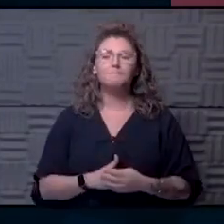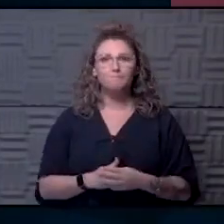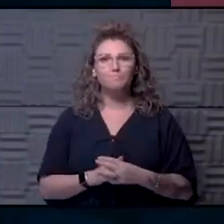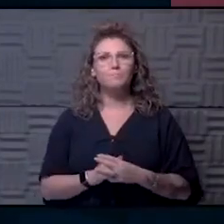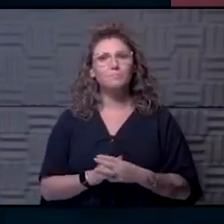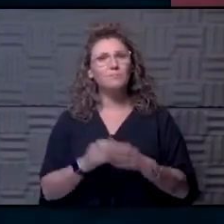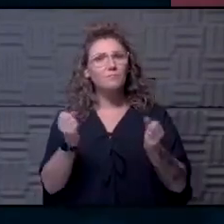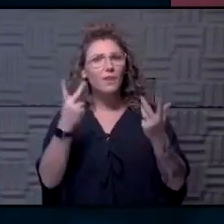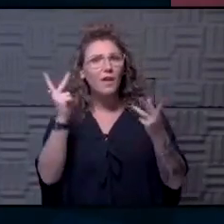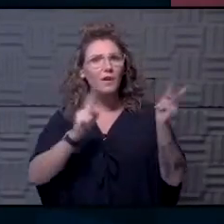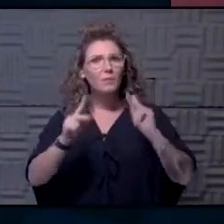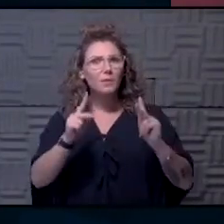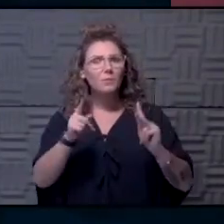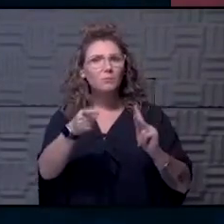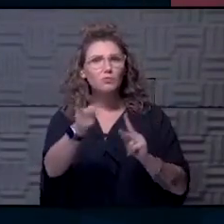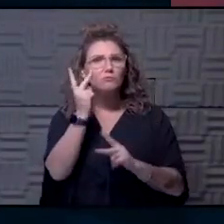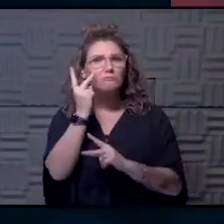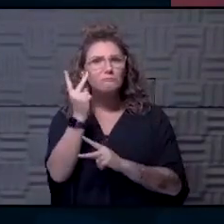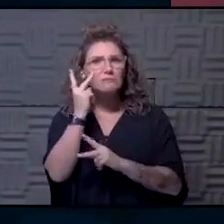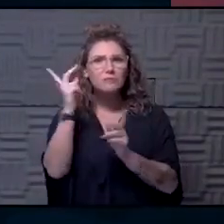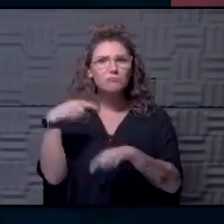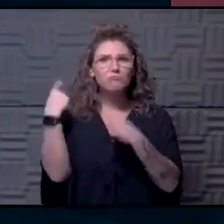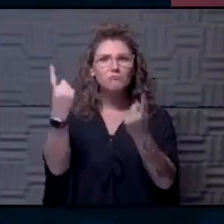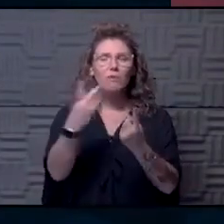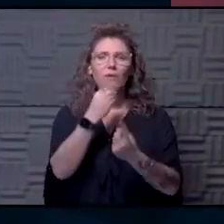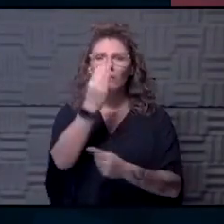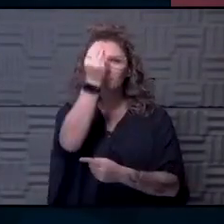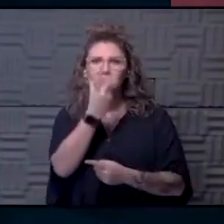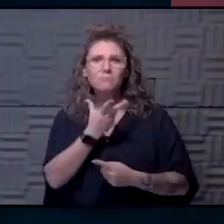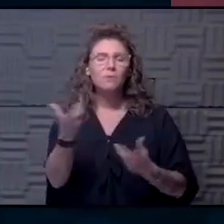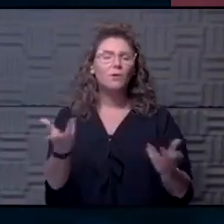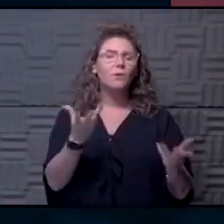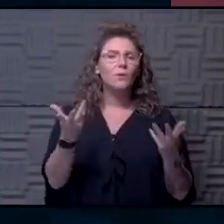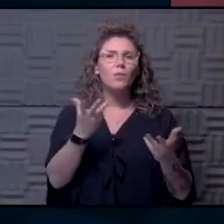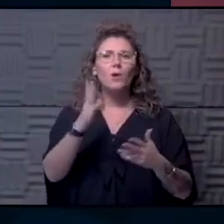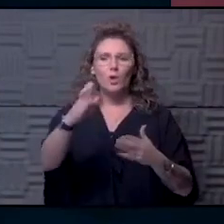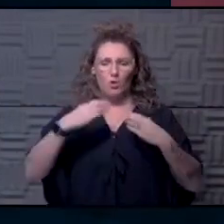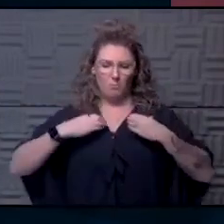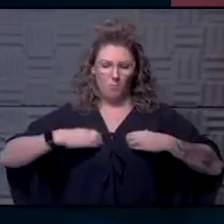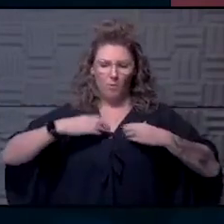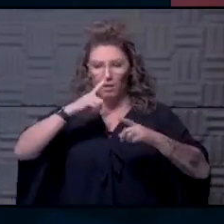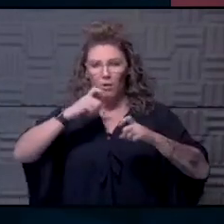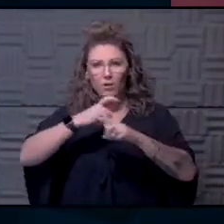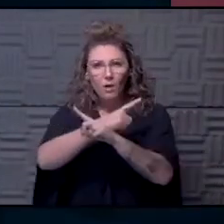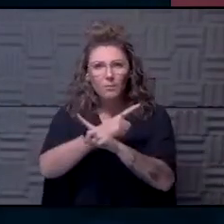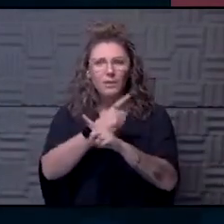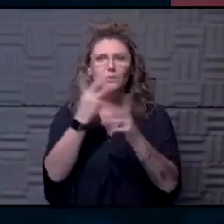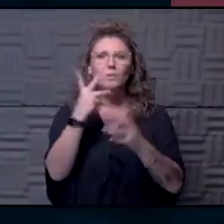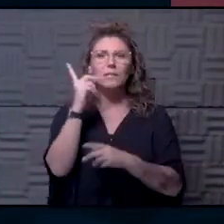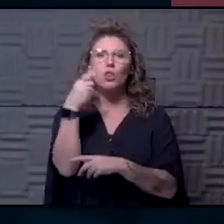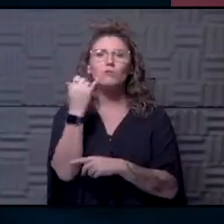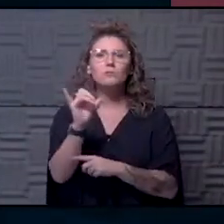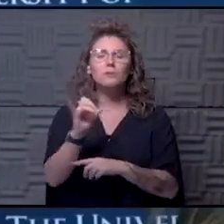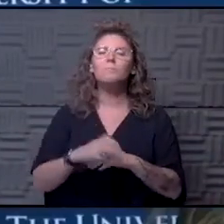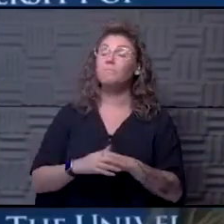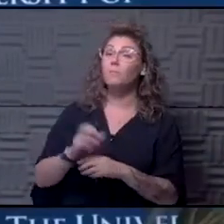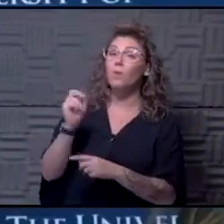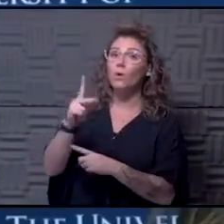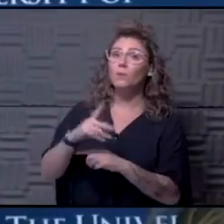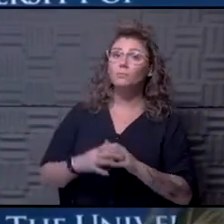So how many people are you seeing so far? And tell us a little bit about what some of their pulmonary complications are like. Okay.